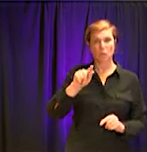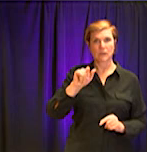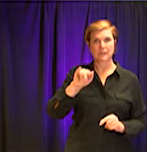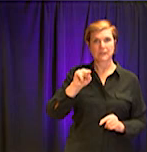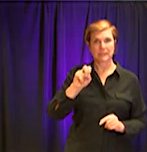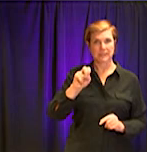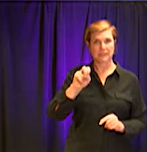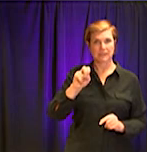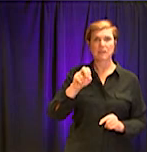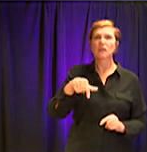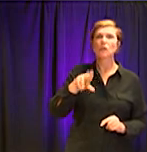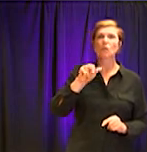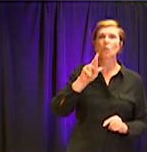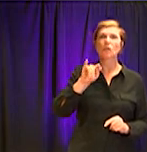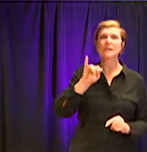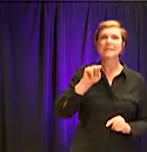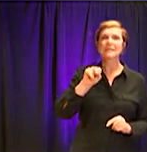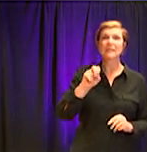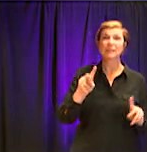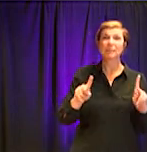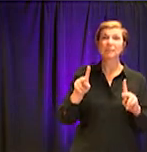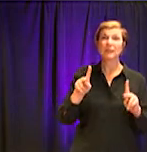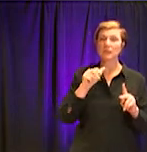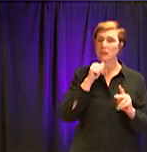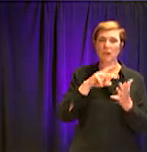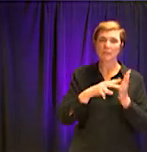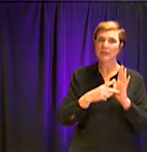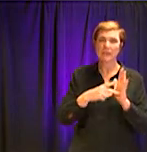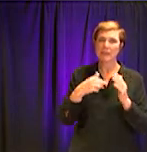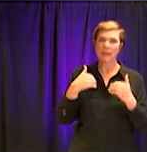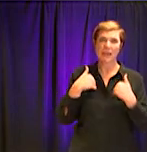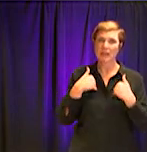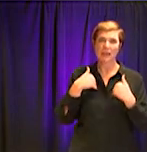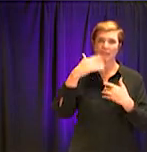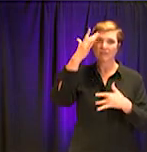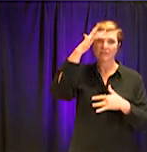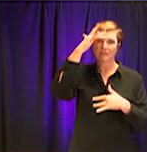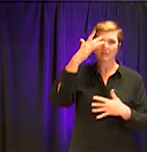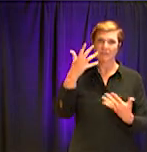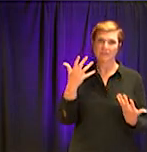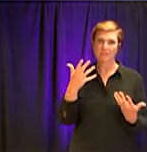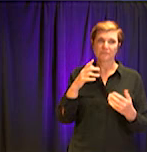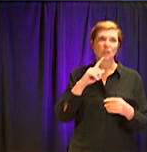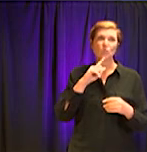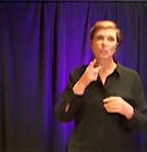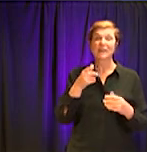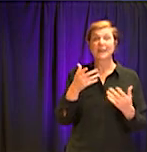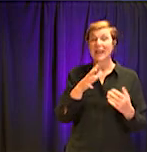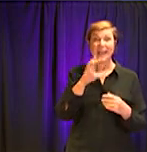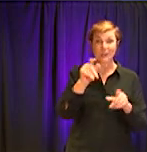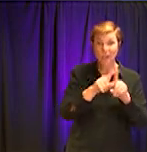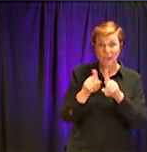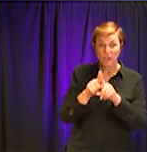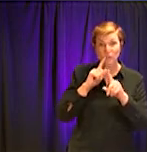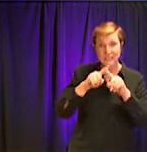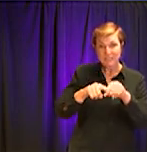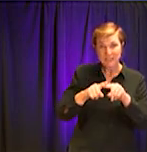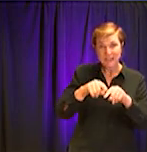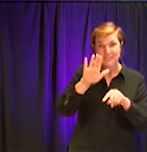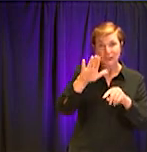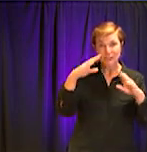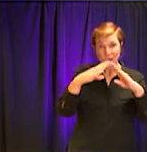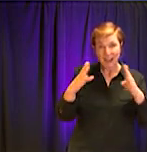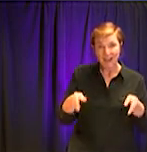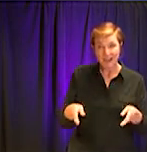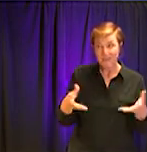symptoms. So if you are symptomatic, it's a challenge. It really depends on the size of your house. It's very hard, especially as a